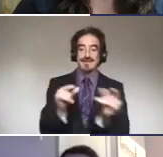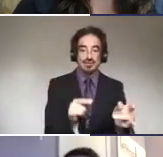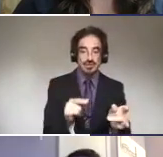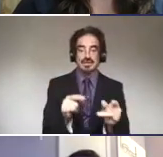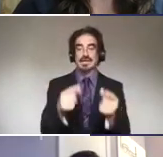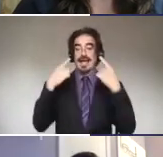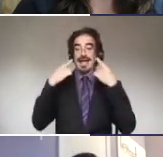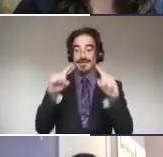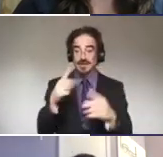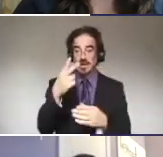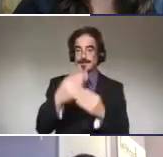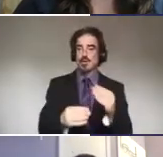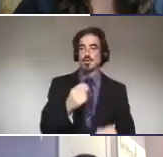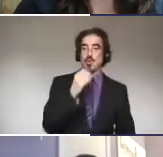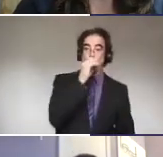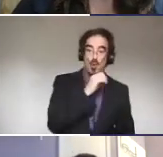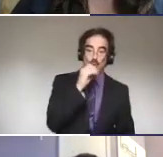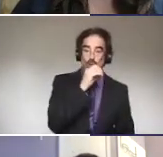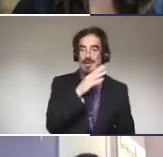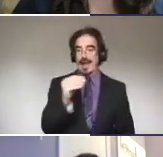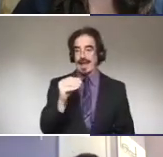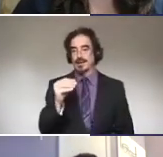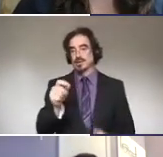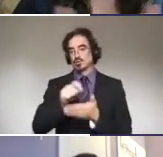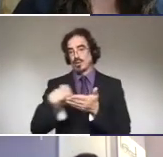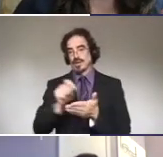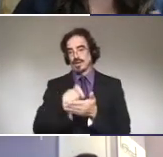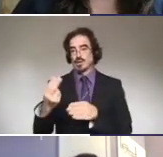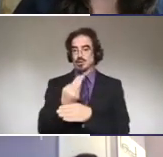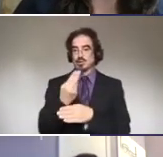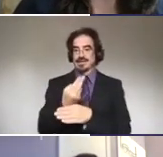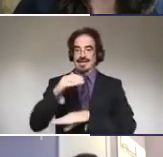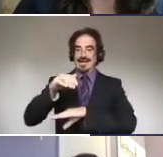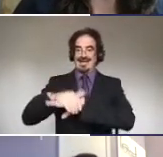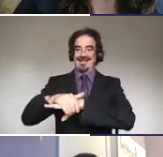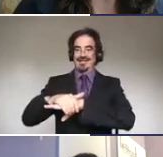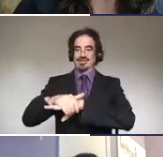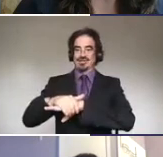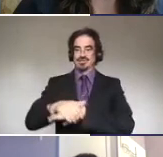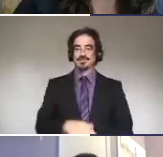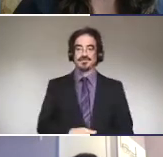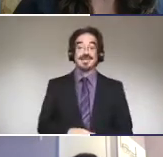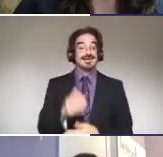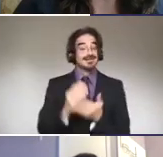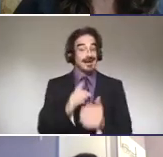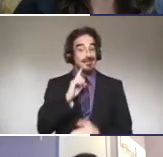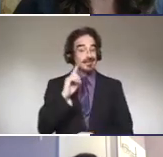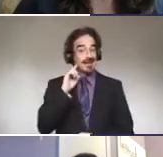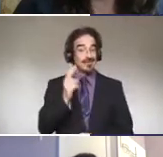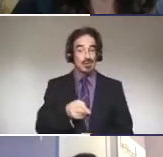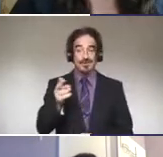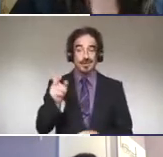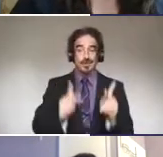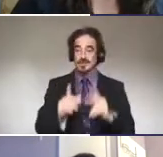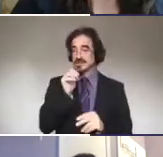written forms using English. Well, some deaf and hard of hearing people, that's not how they communicate.